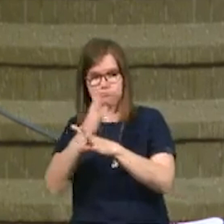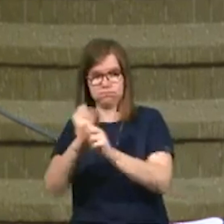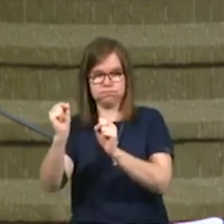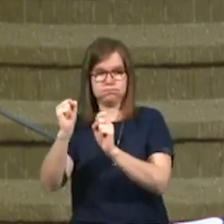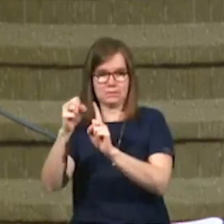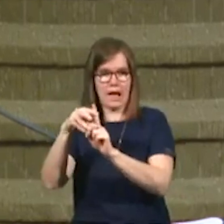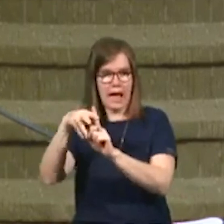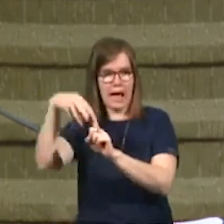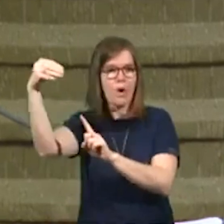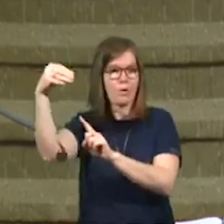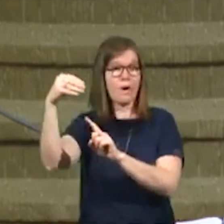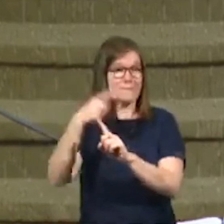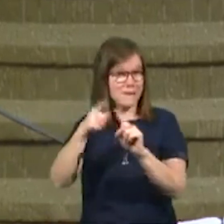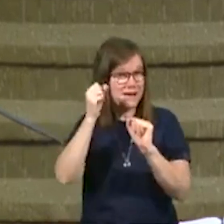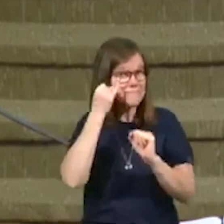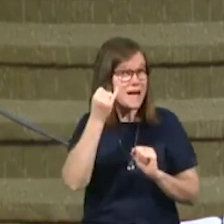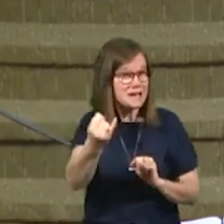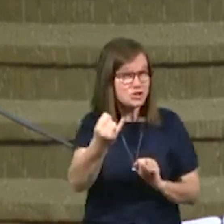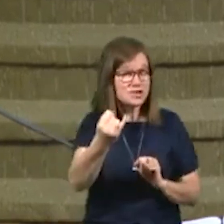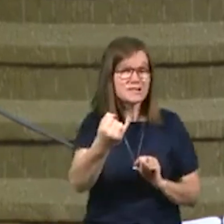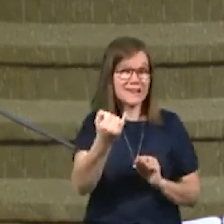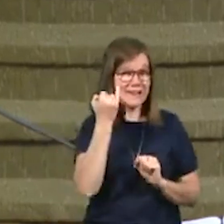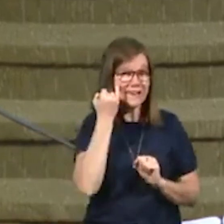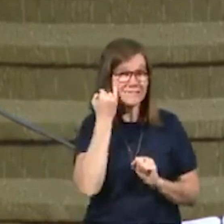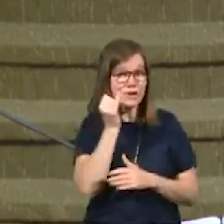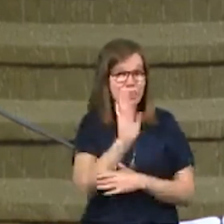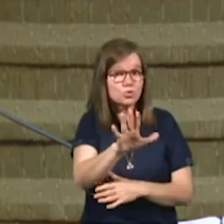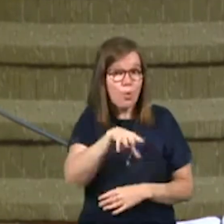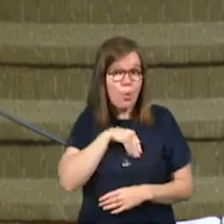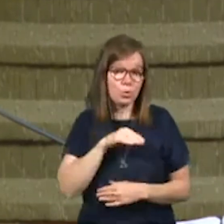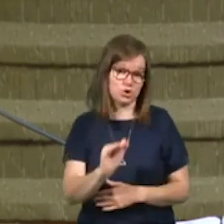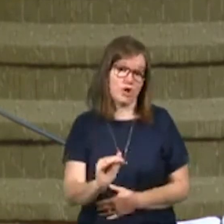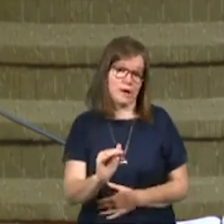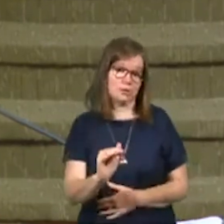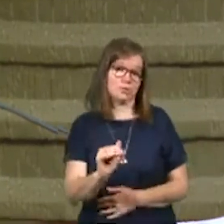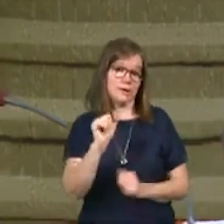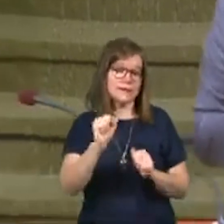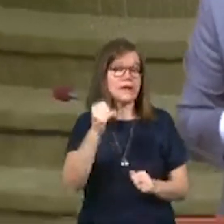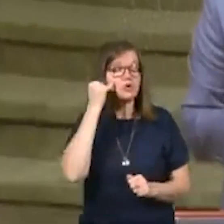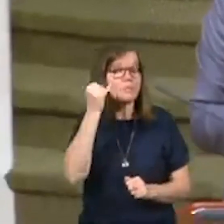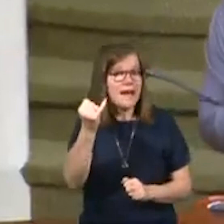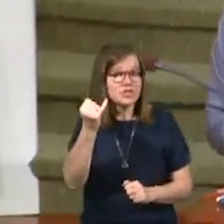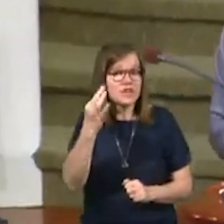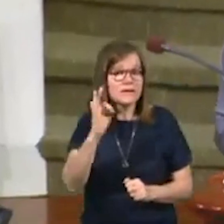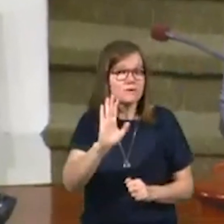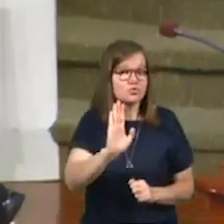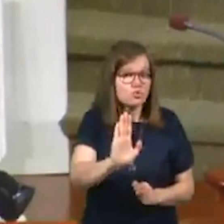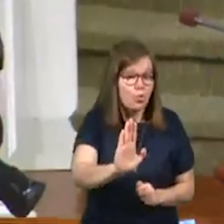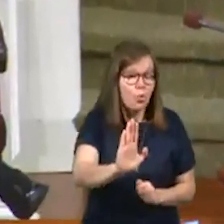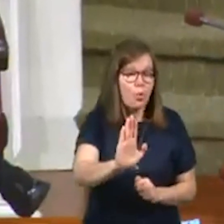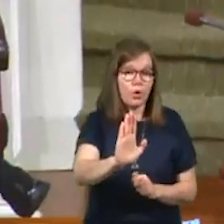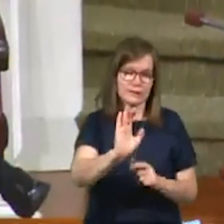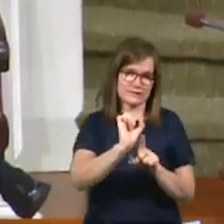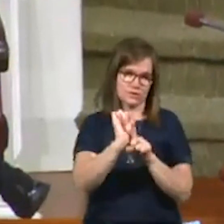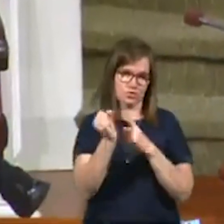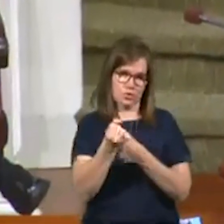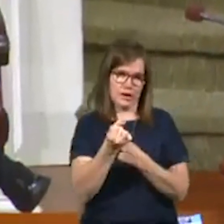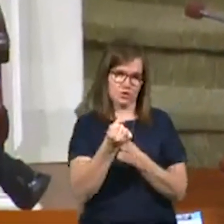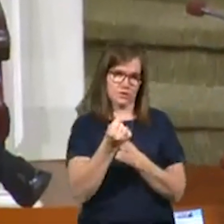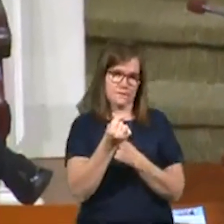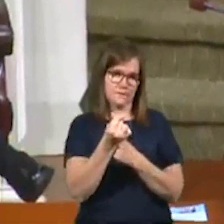but could you imagine if it was your child? Could you imagine if it was your situation?